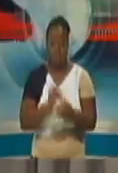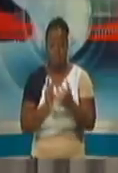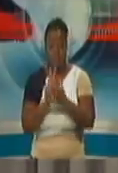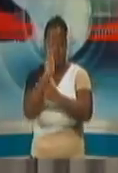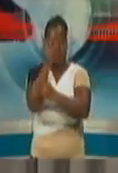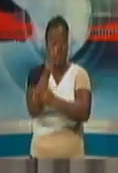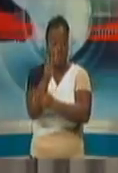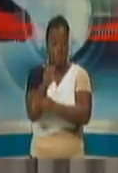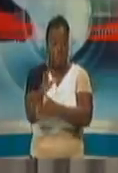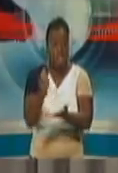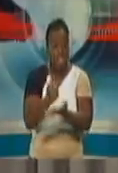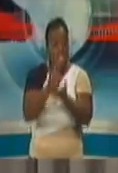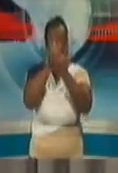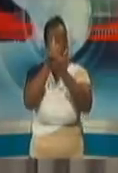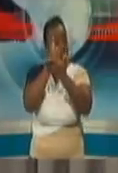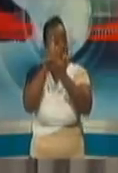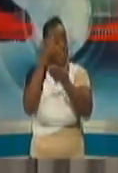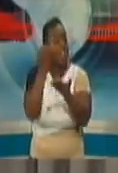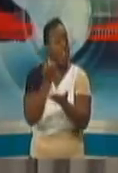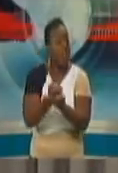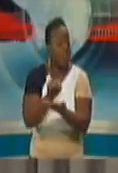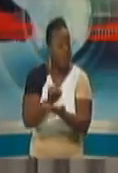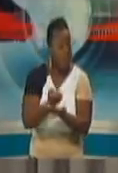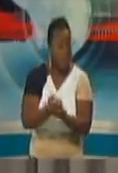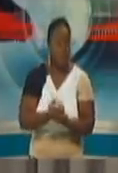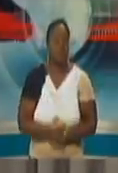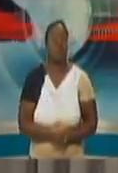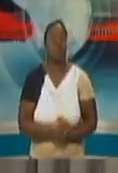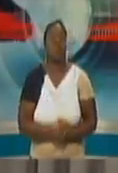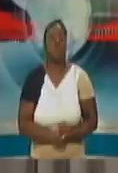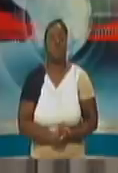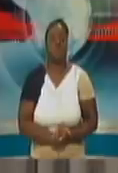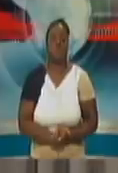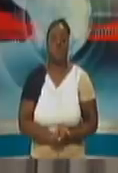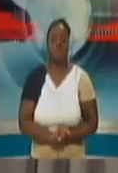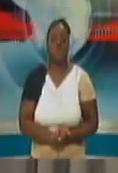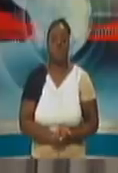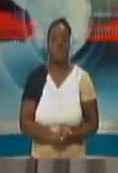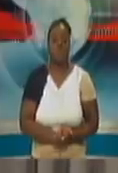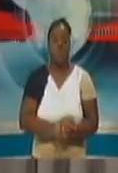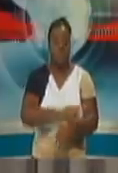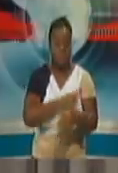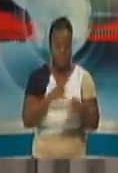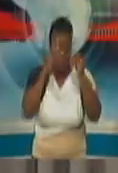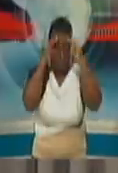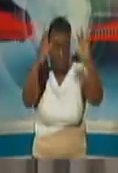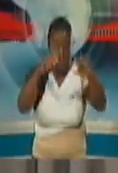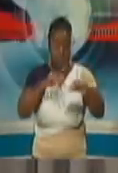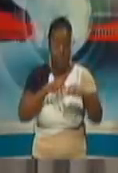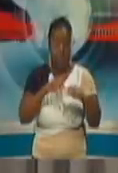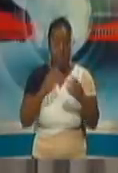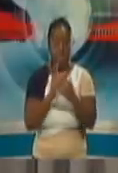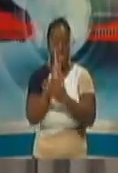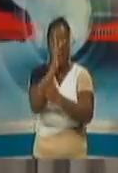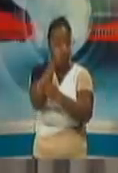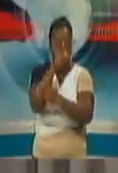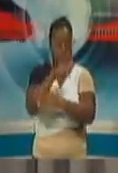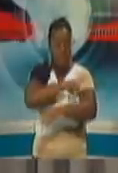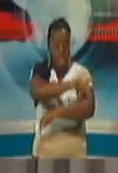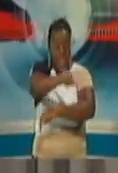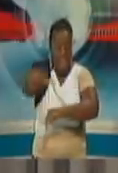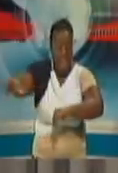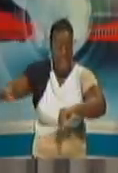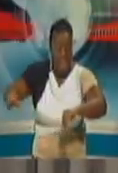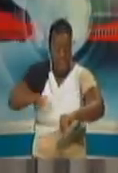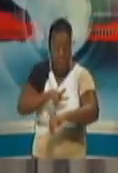It's a sector which we have been working on, the Ministry of Agriculture, Lands and Fisheries, has been focusing on the sector. They've played a